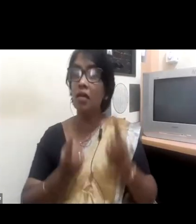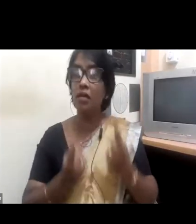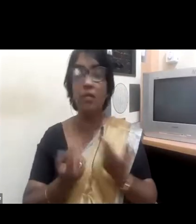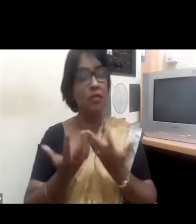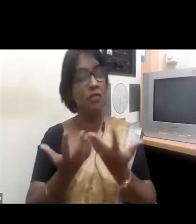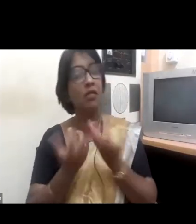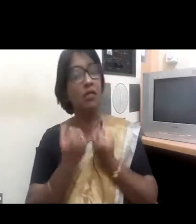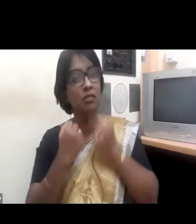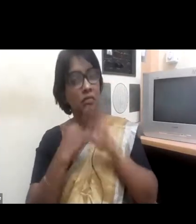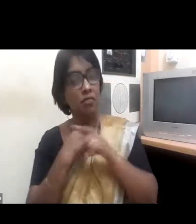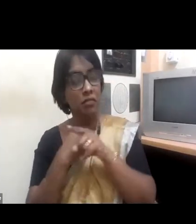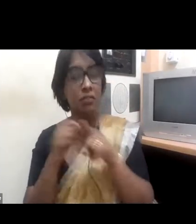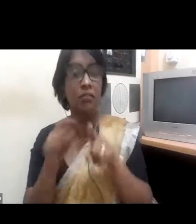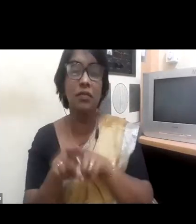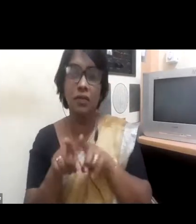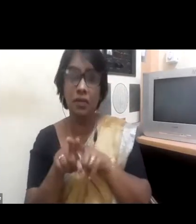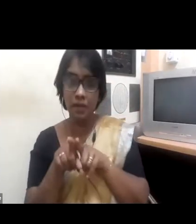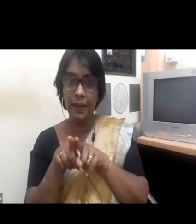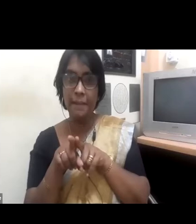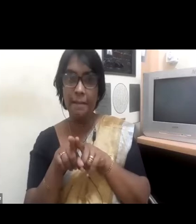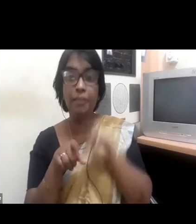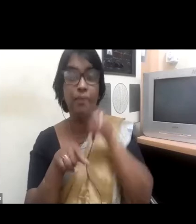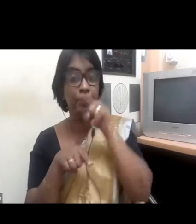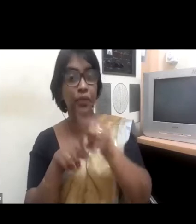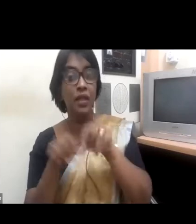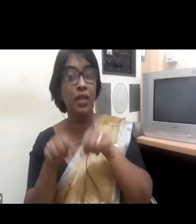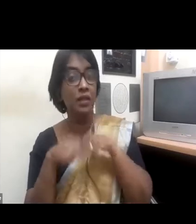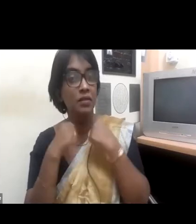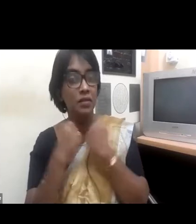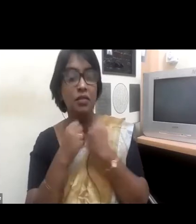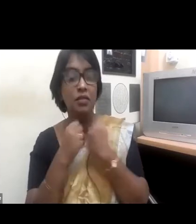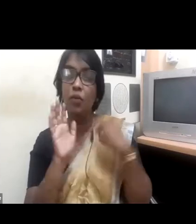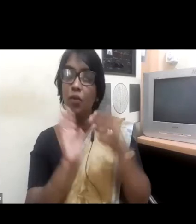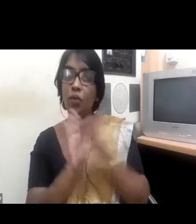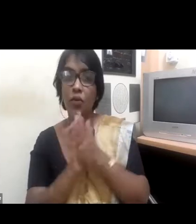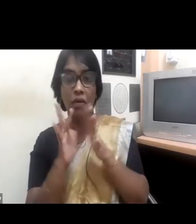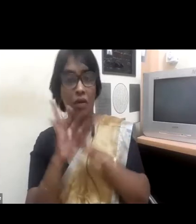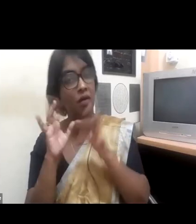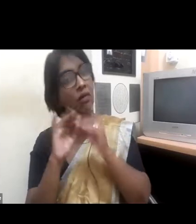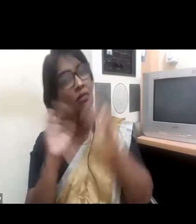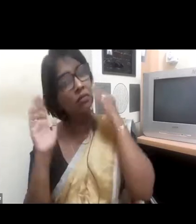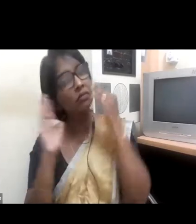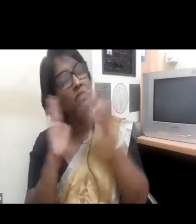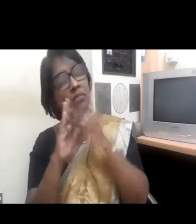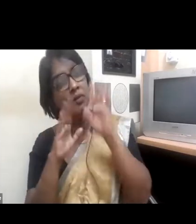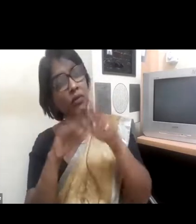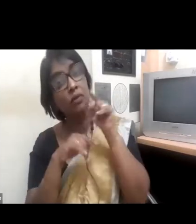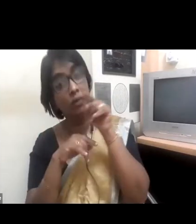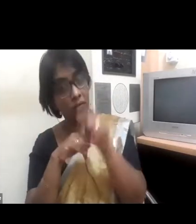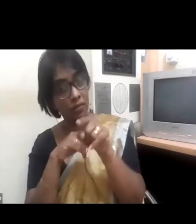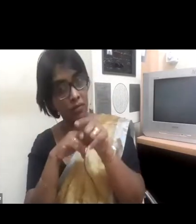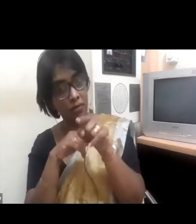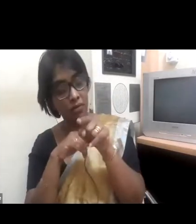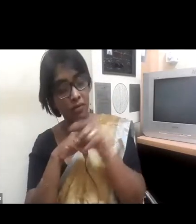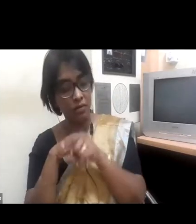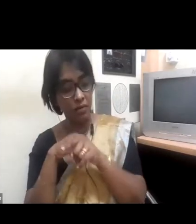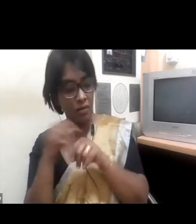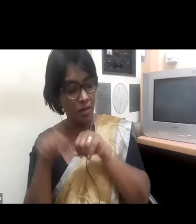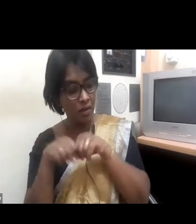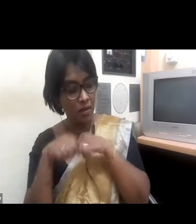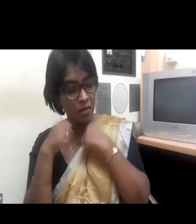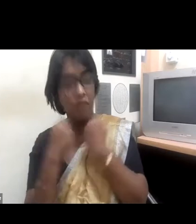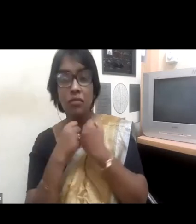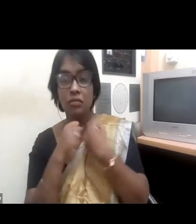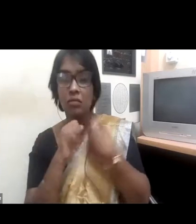overall objective of the organization and when you're trying to safeguard the interest of the company. So when you really think